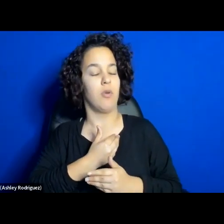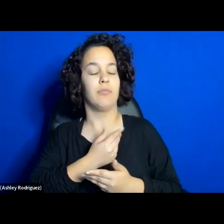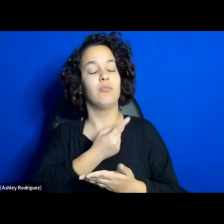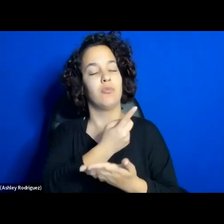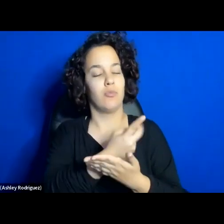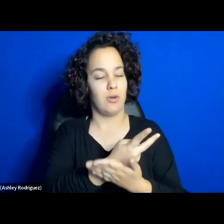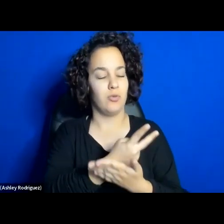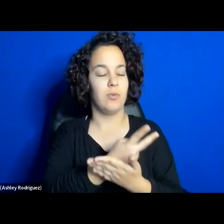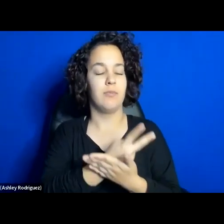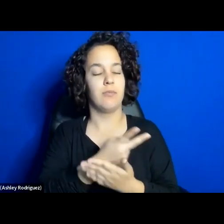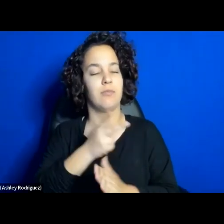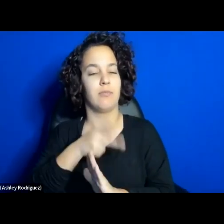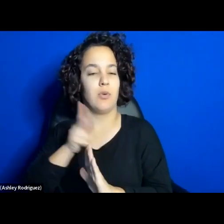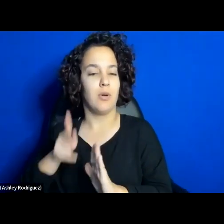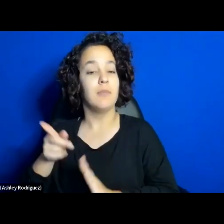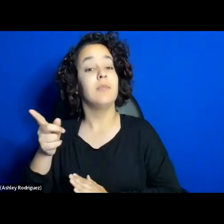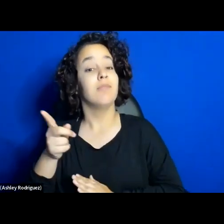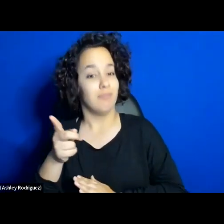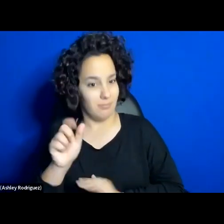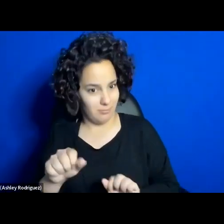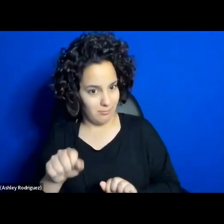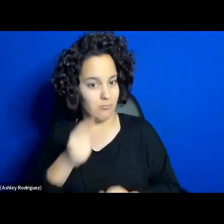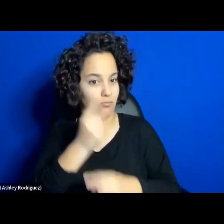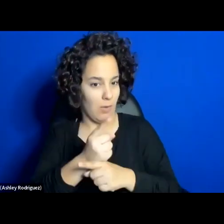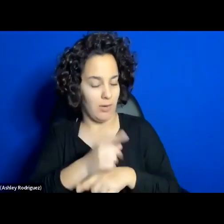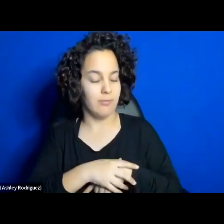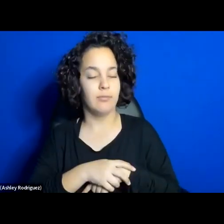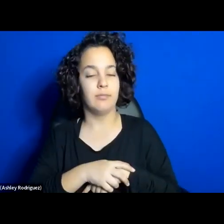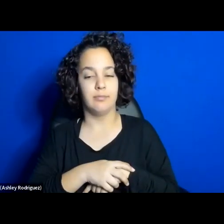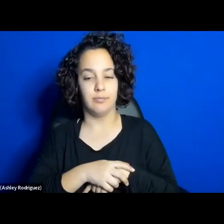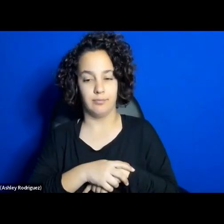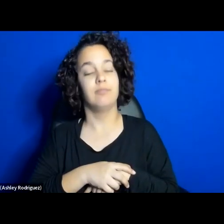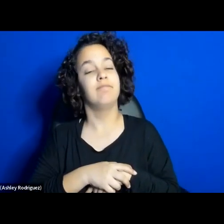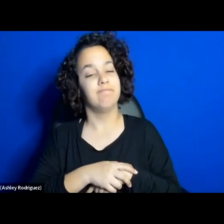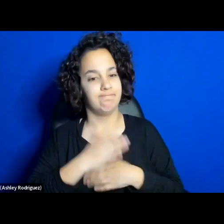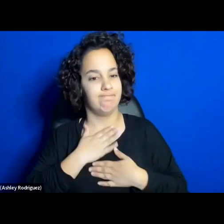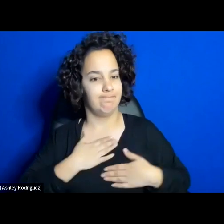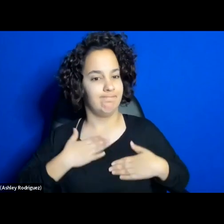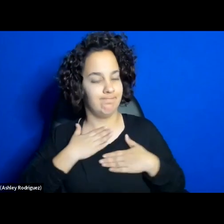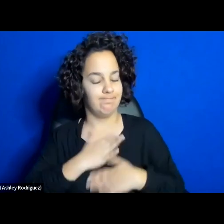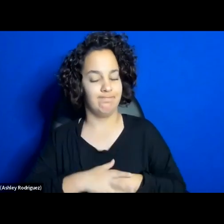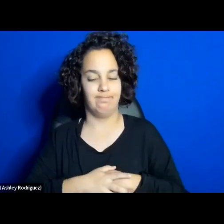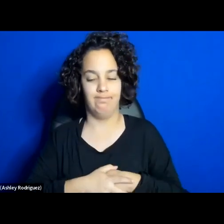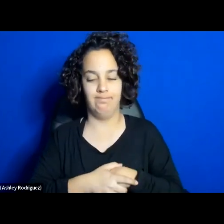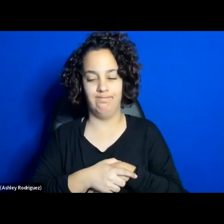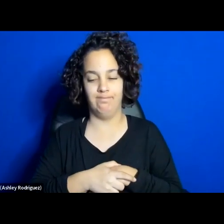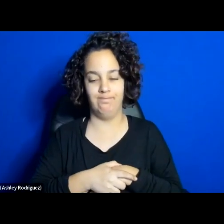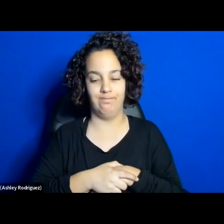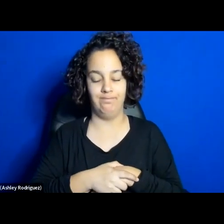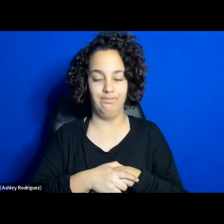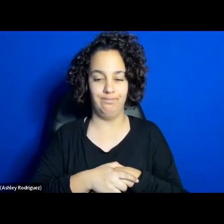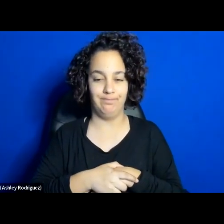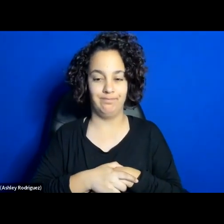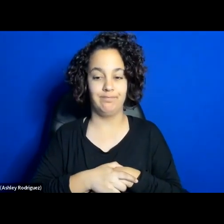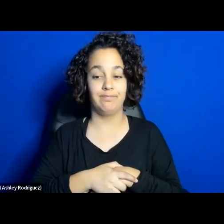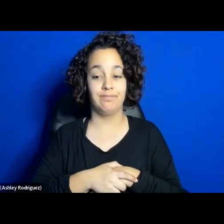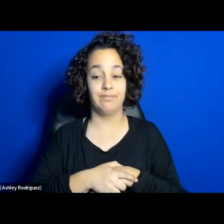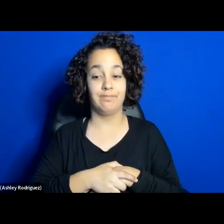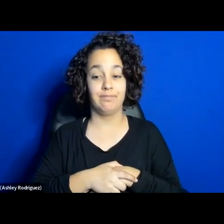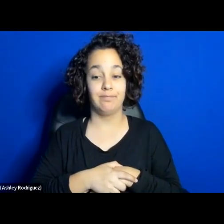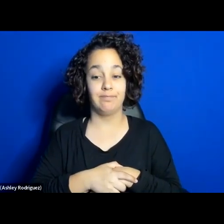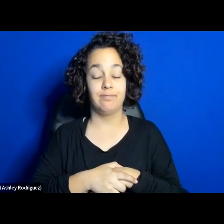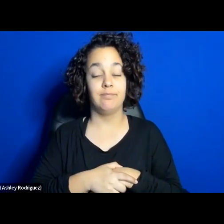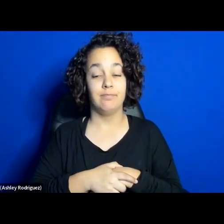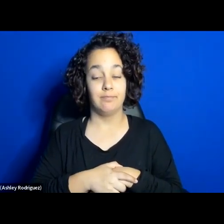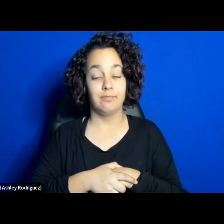me correctly. And so that is really a pleasure. The role of cinema